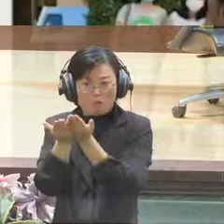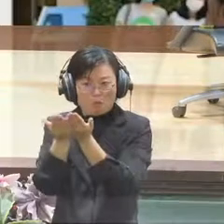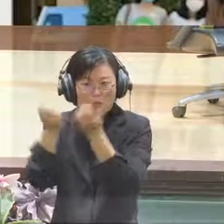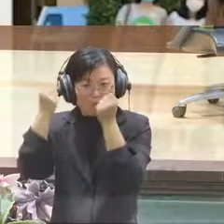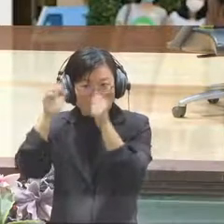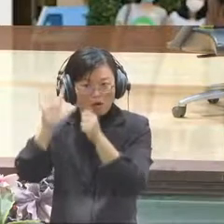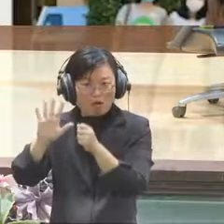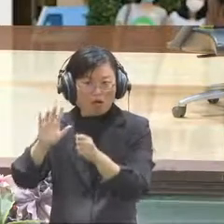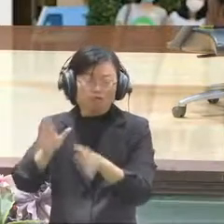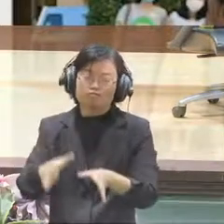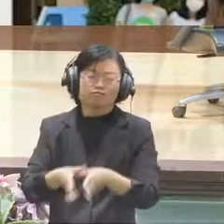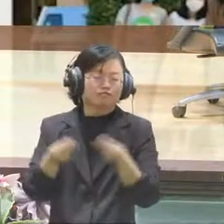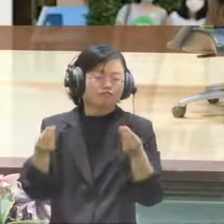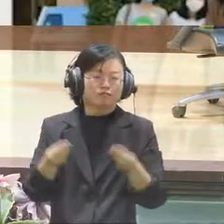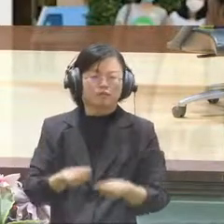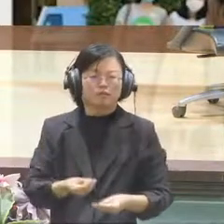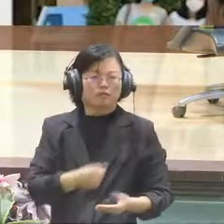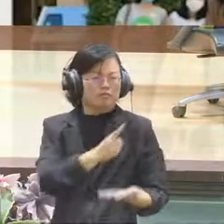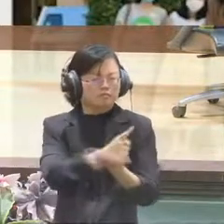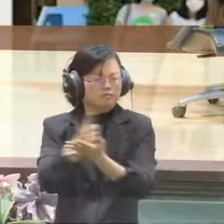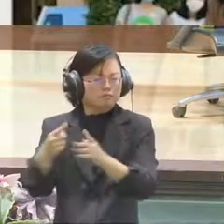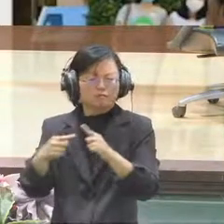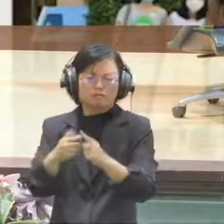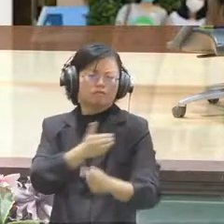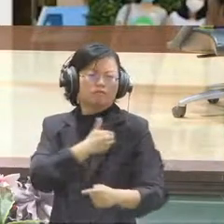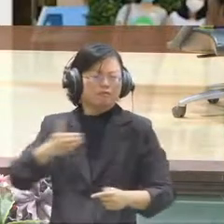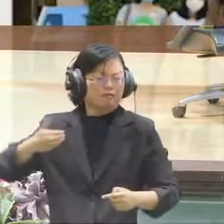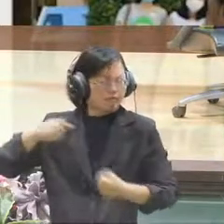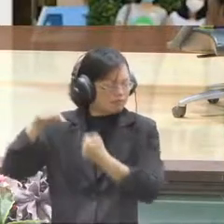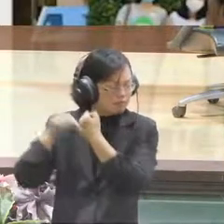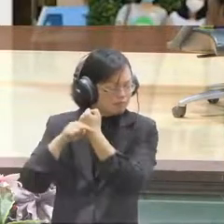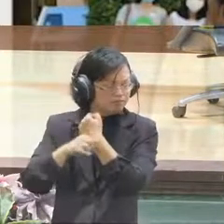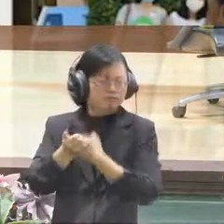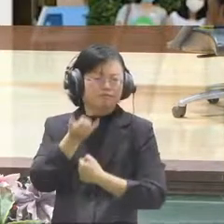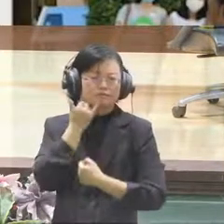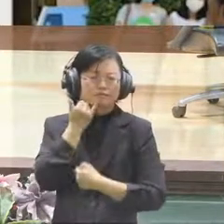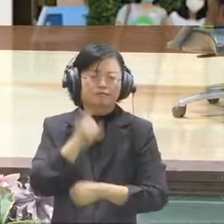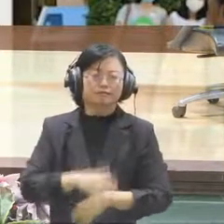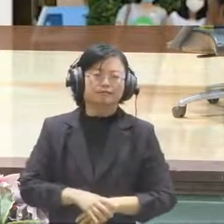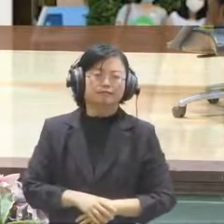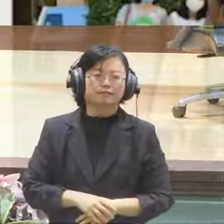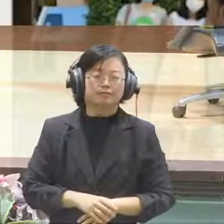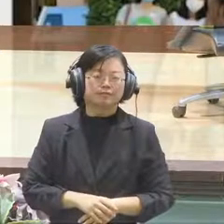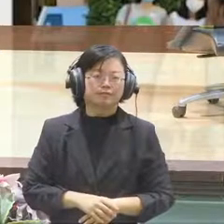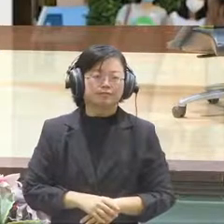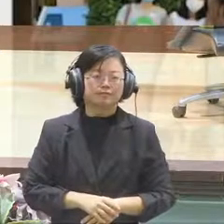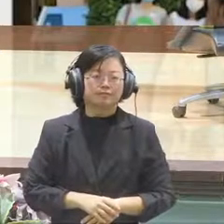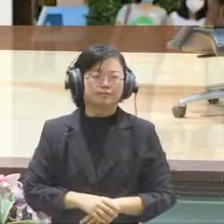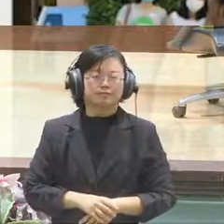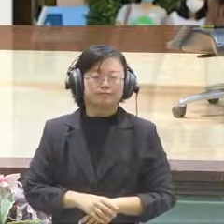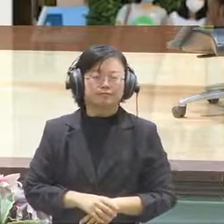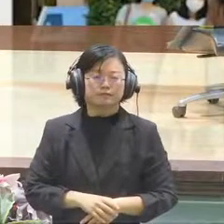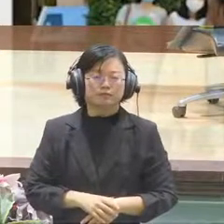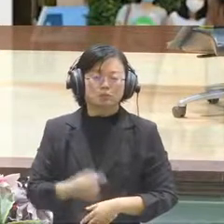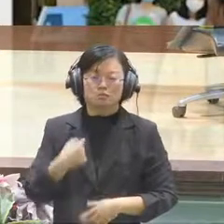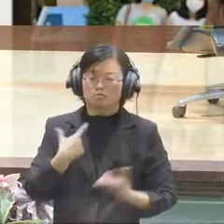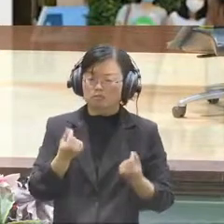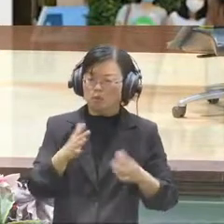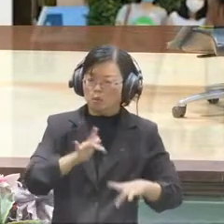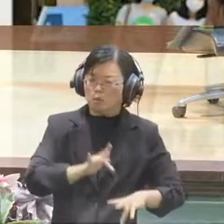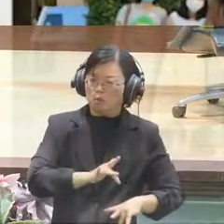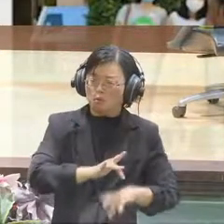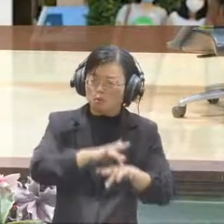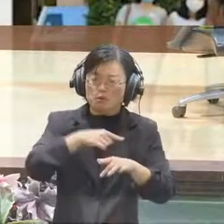have tried this through some training and also some